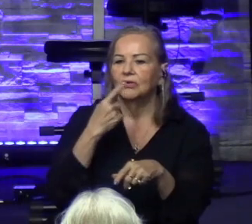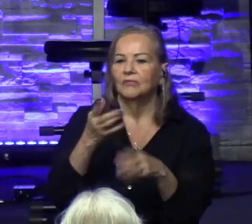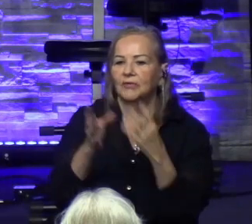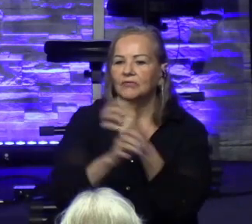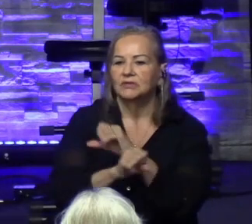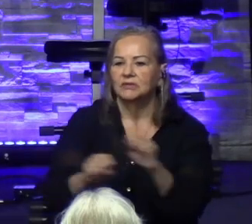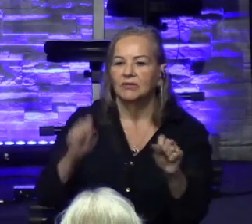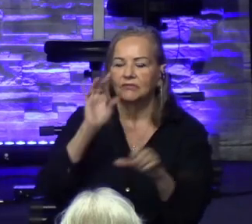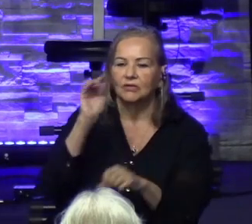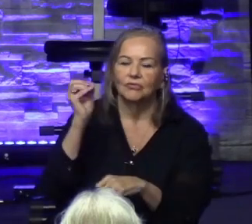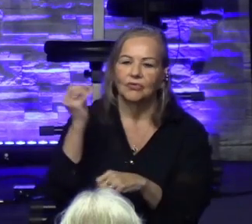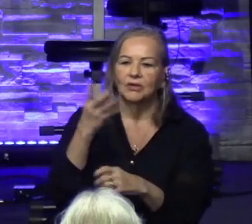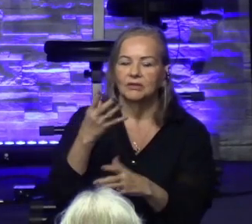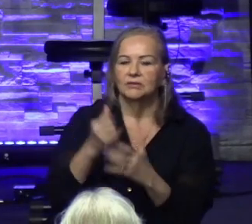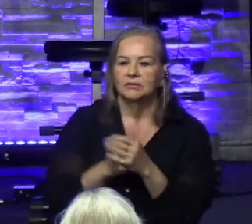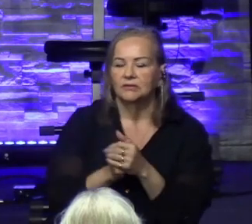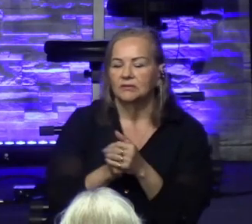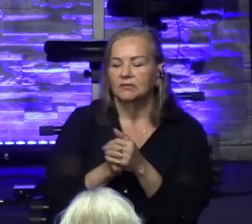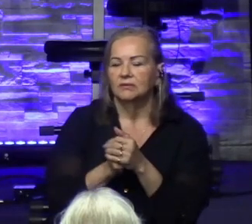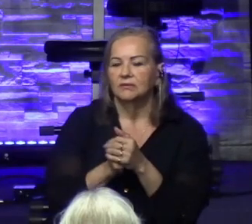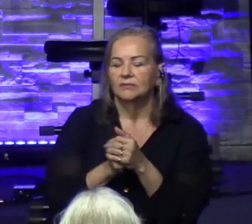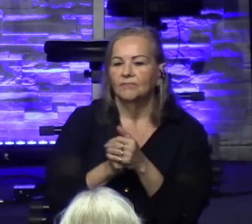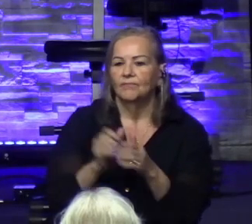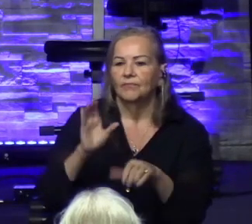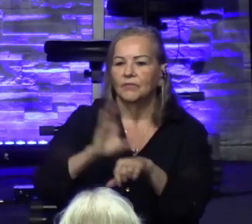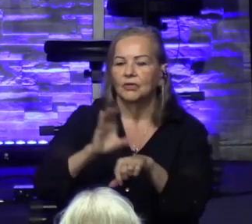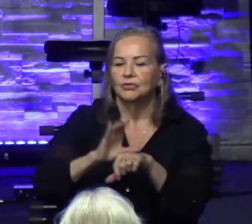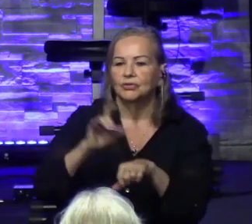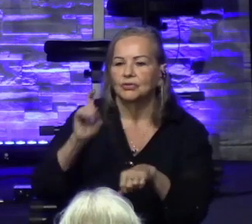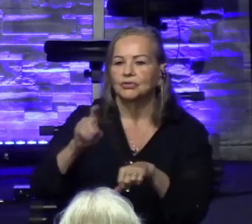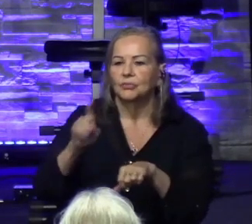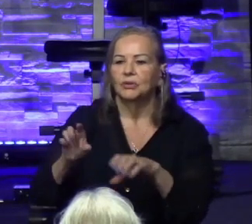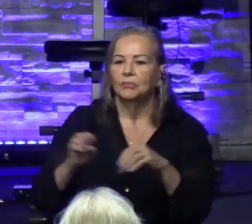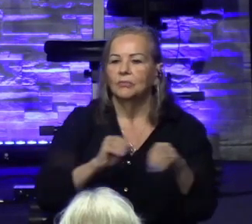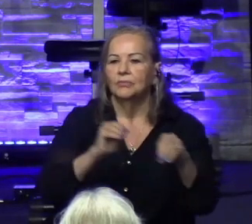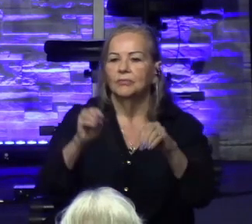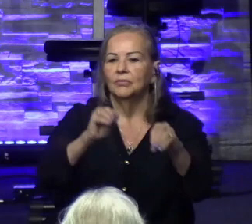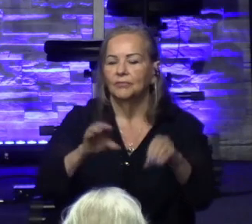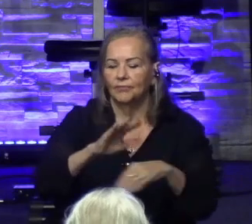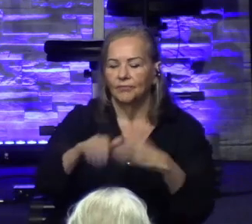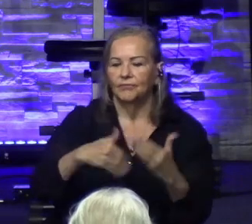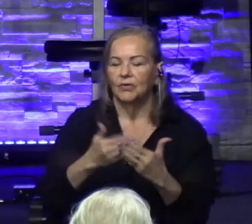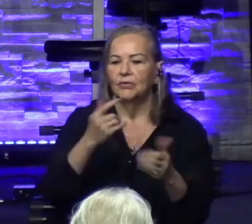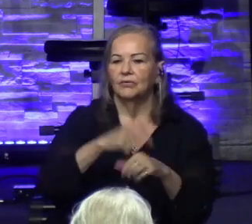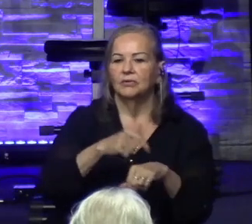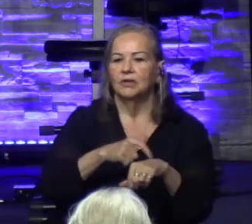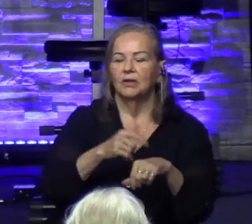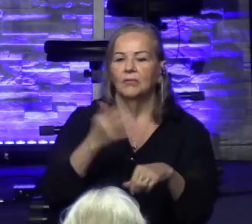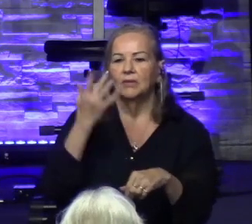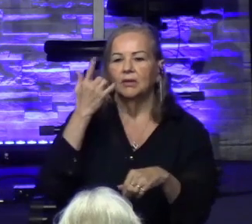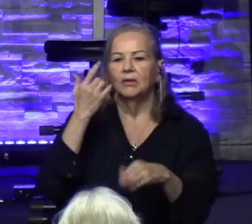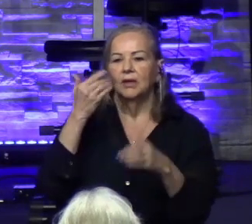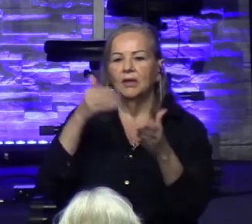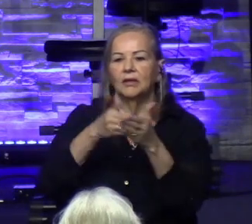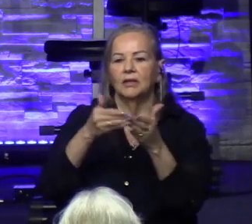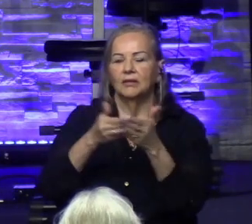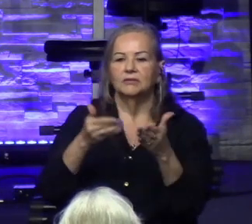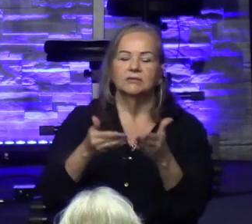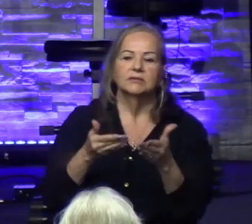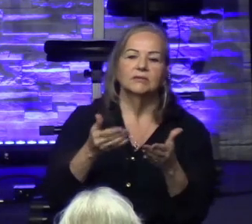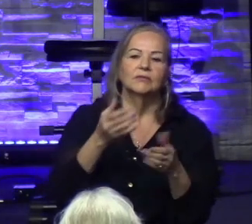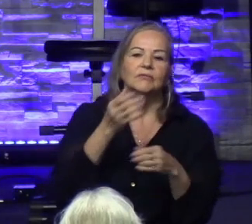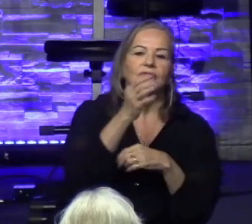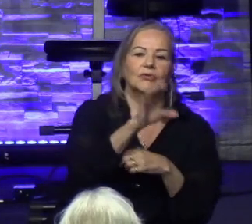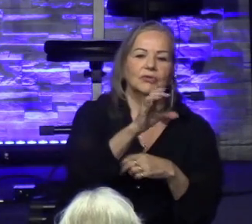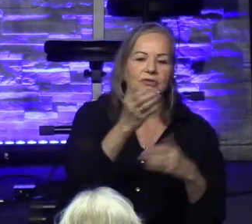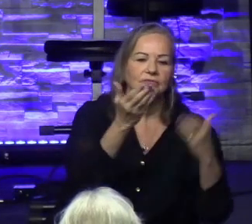understanding of God's word is that the church should be on the move at all times against the force of the darkness and go out and battle it and reach